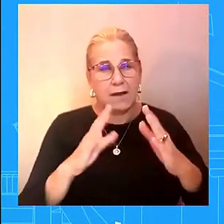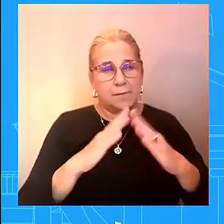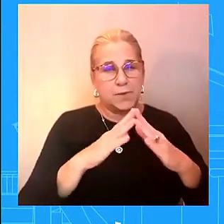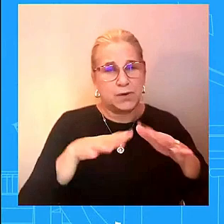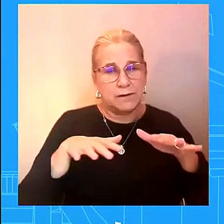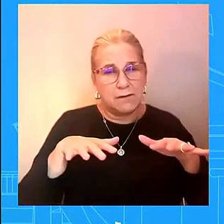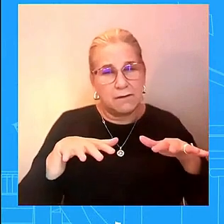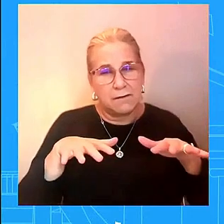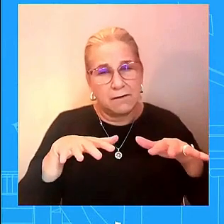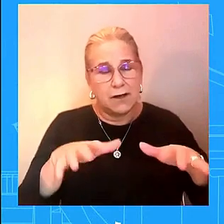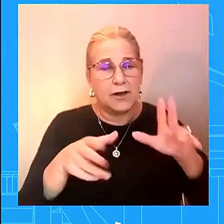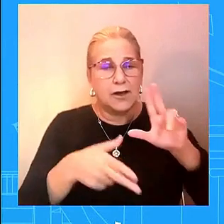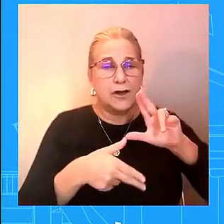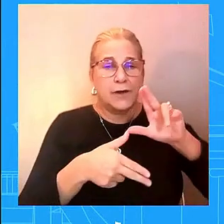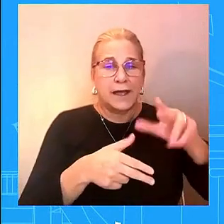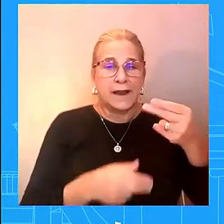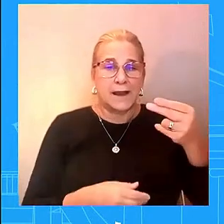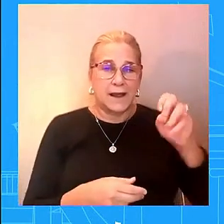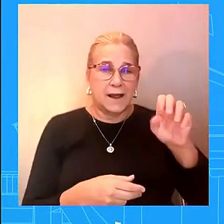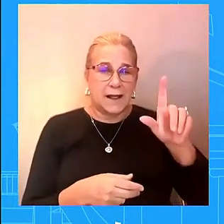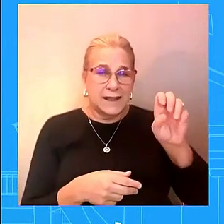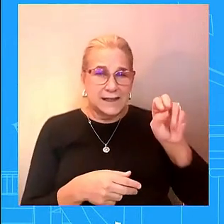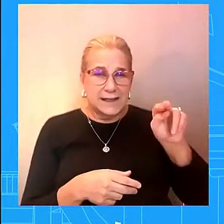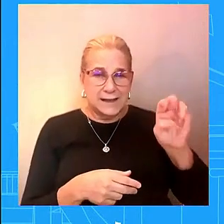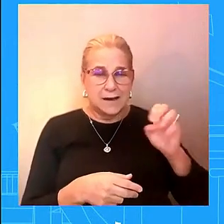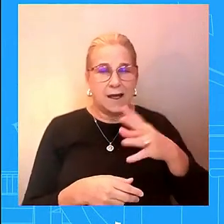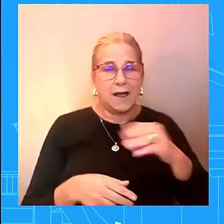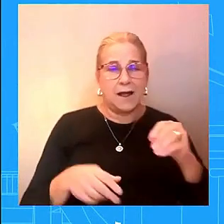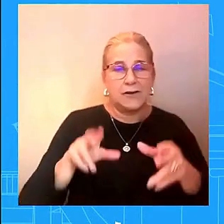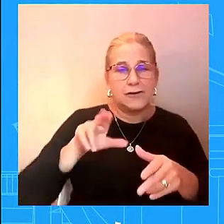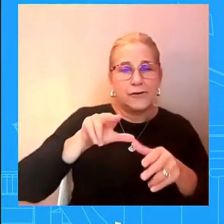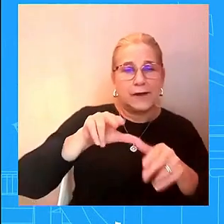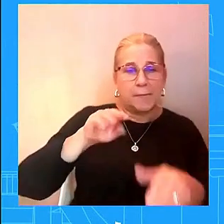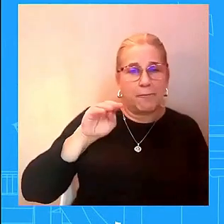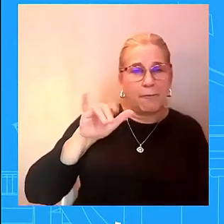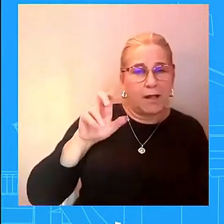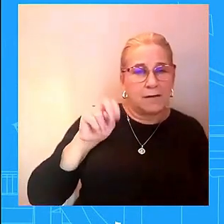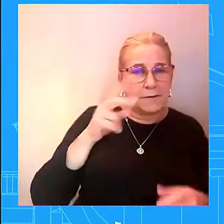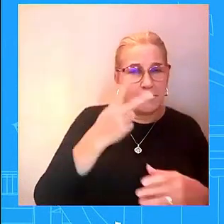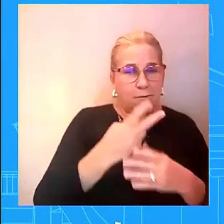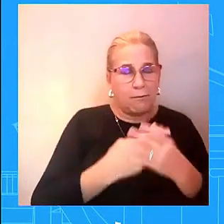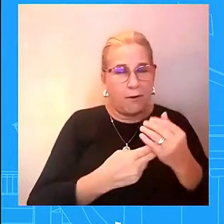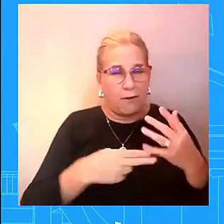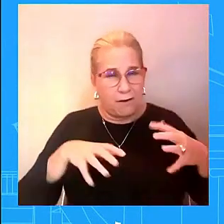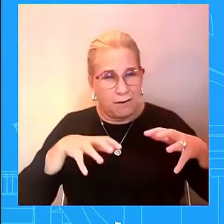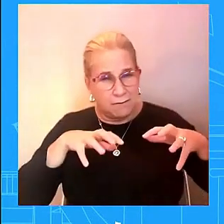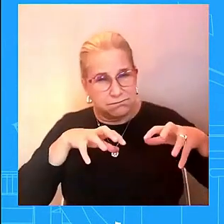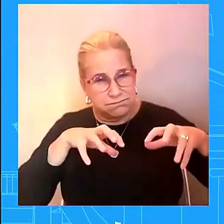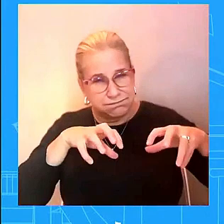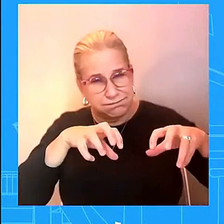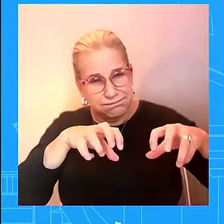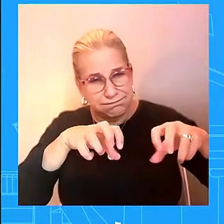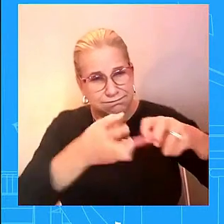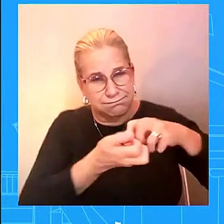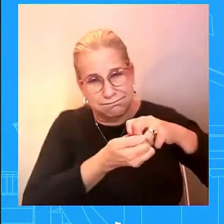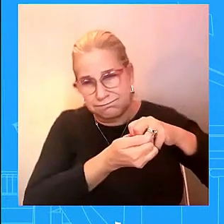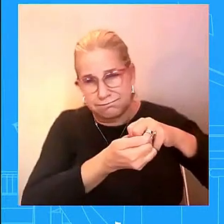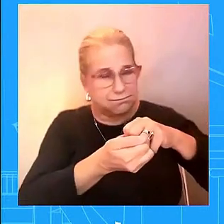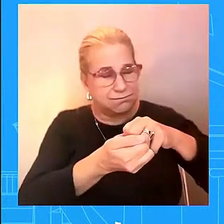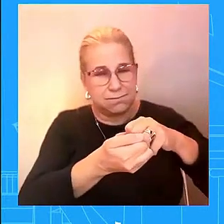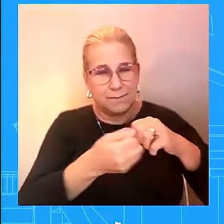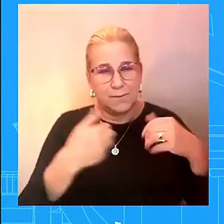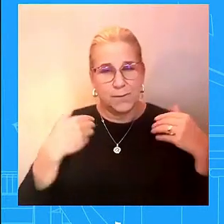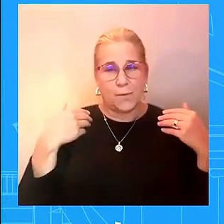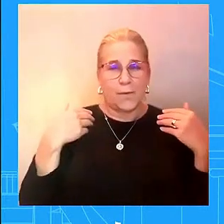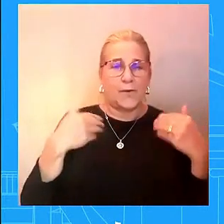that you bring a you bring a community together uh and stand by each other and so you've heard from again the